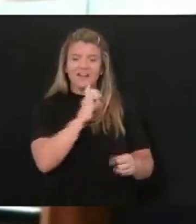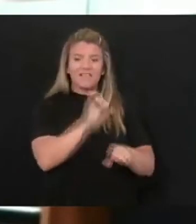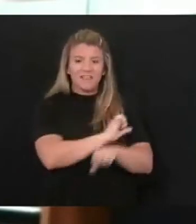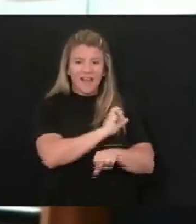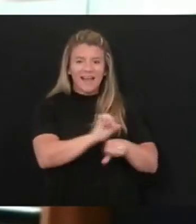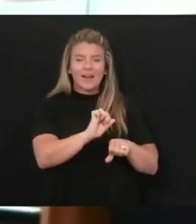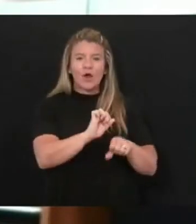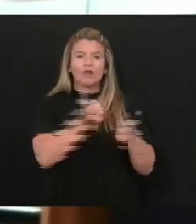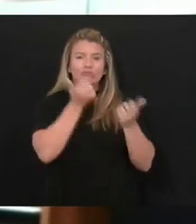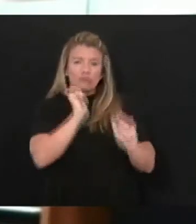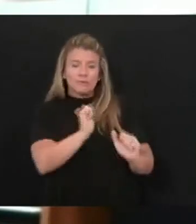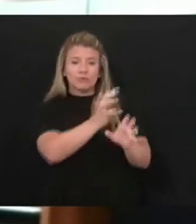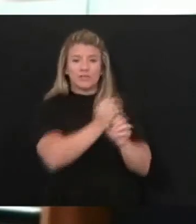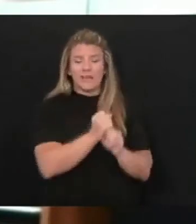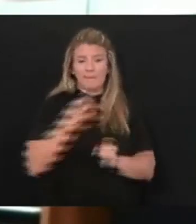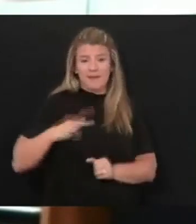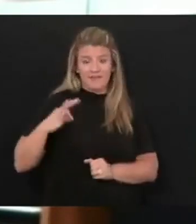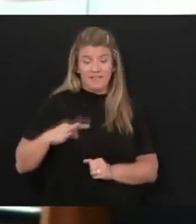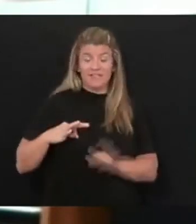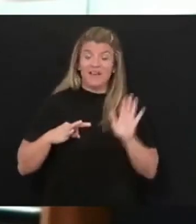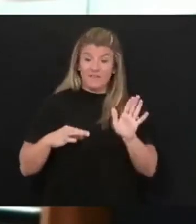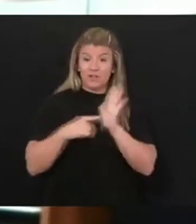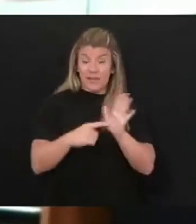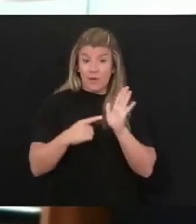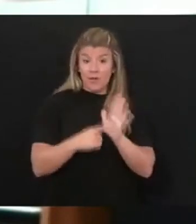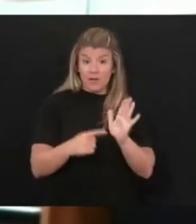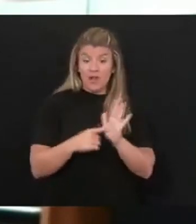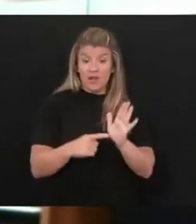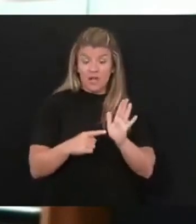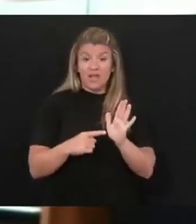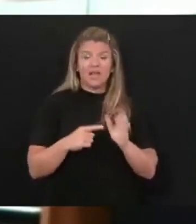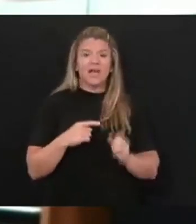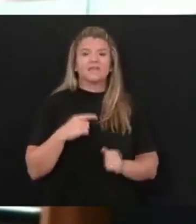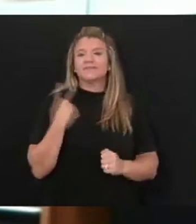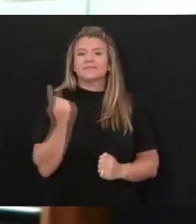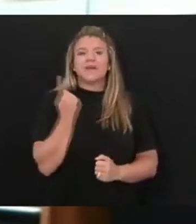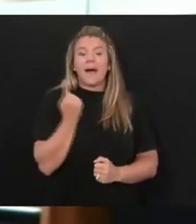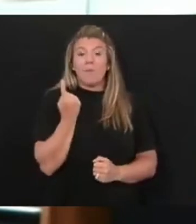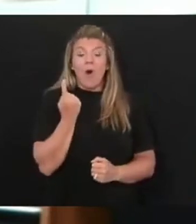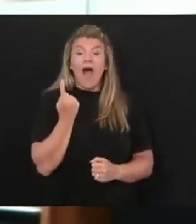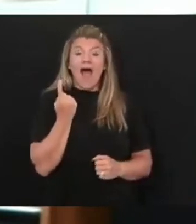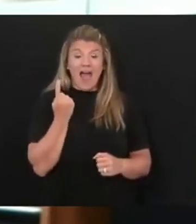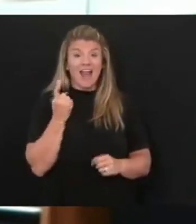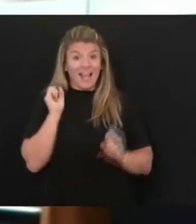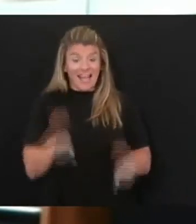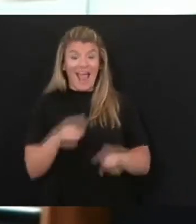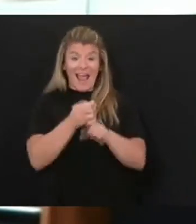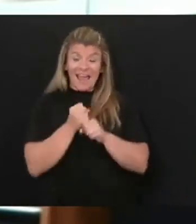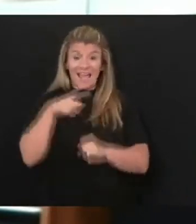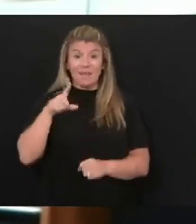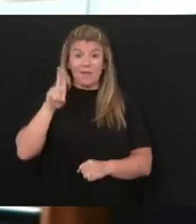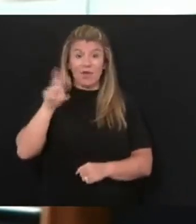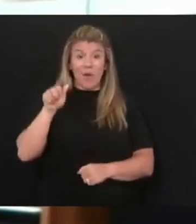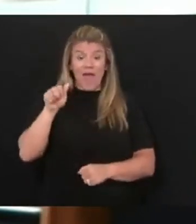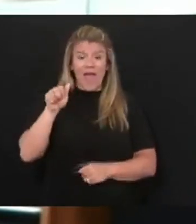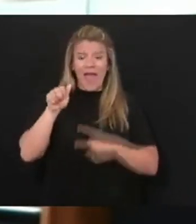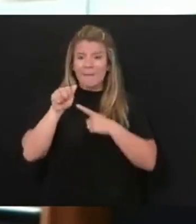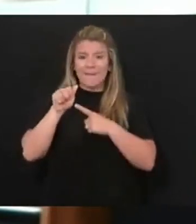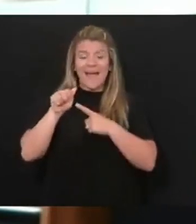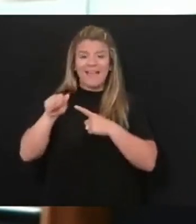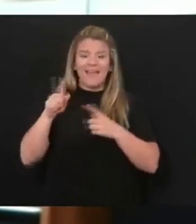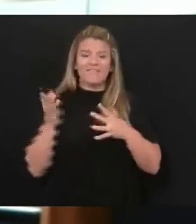attempt to obtain benefits. For example, folks who may be eligible for PUA benefits, but when they do their weekly